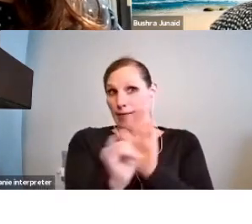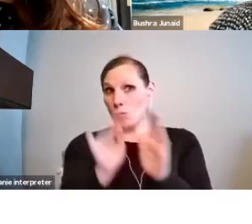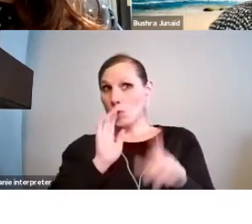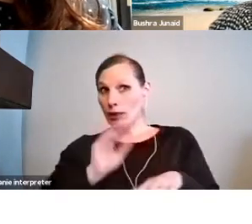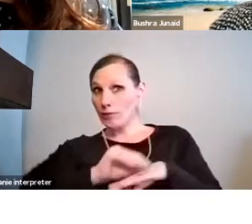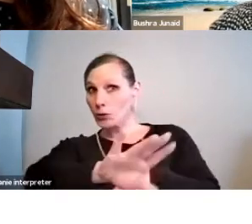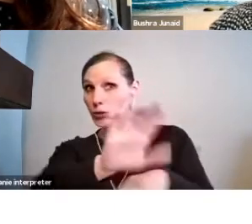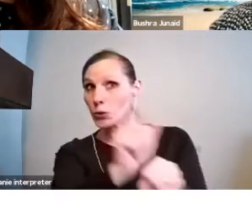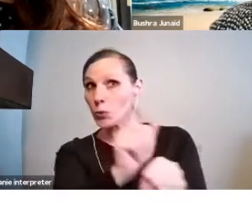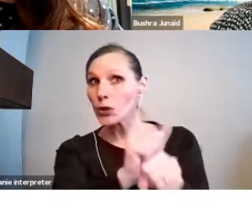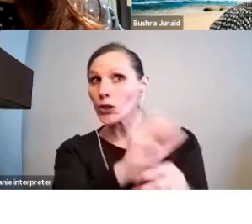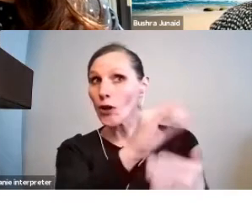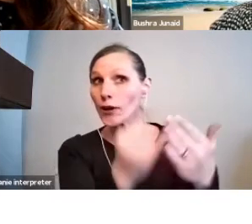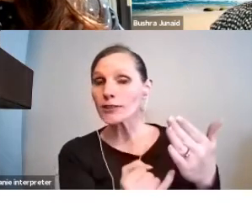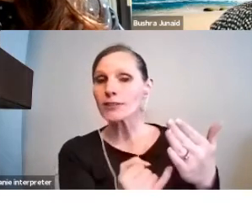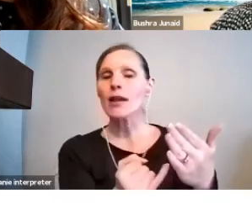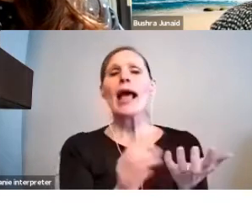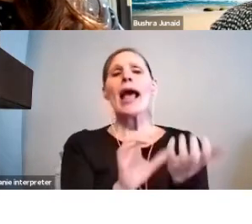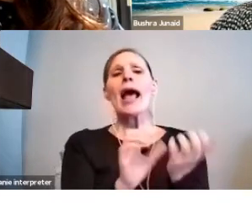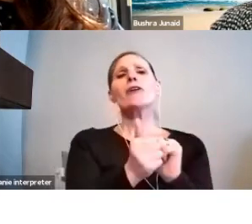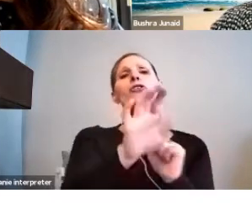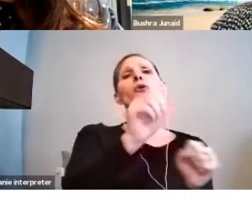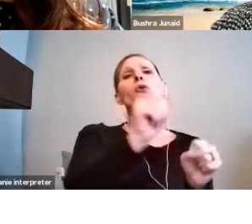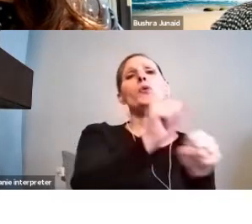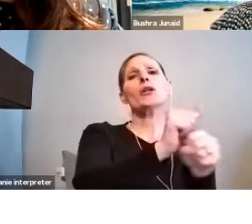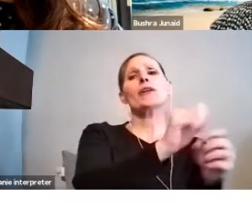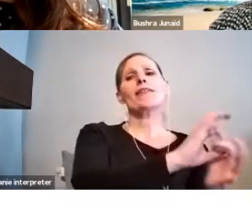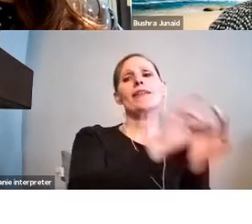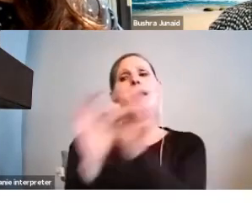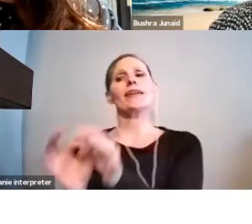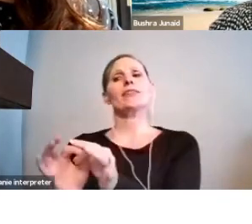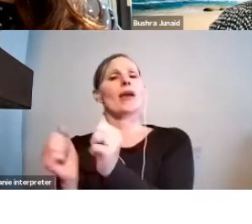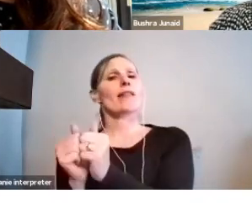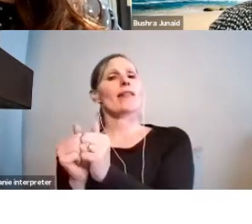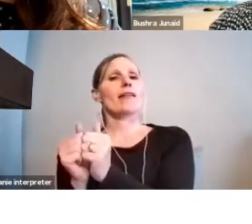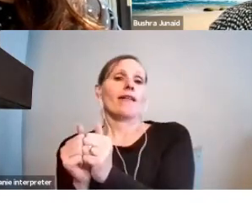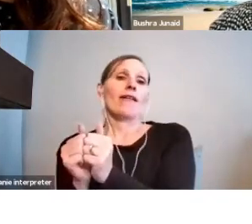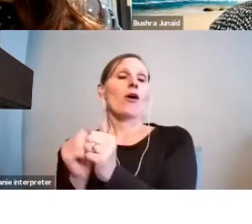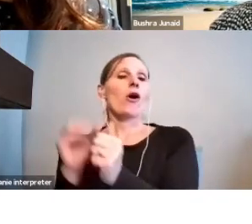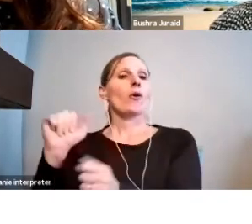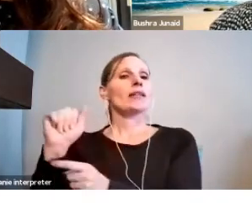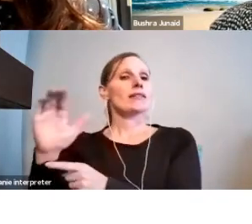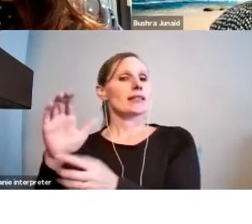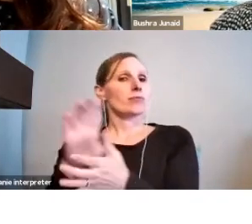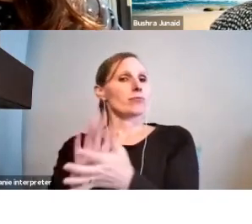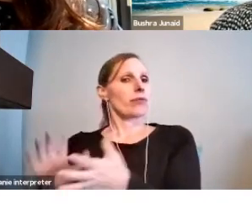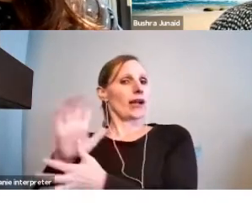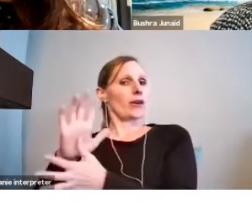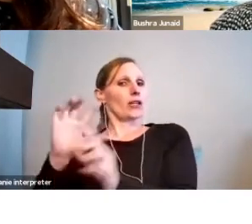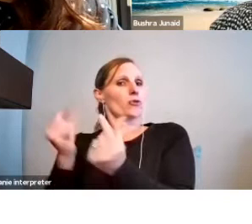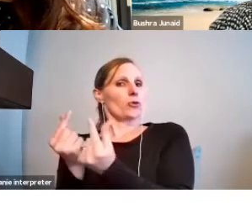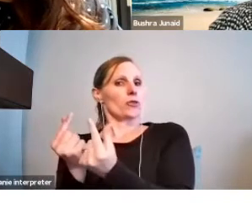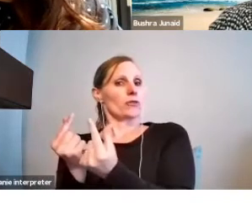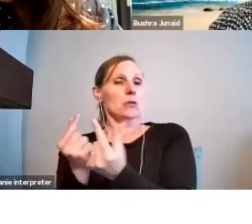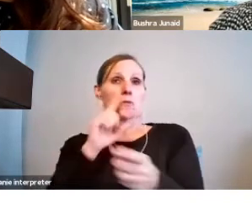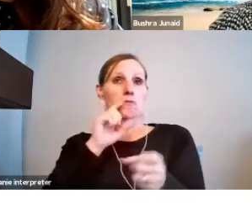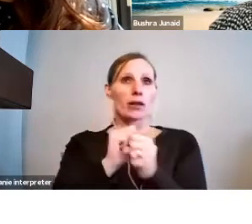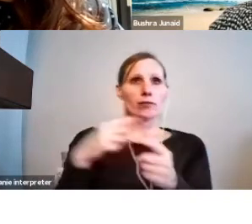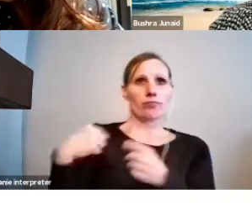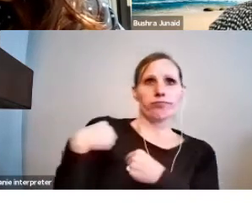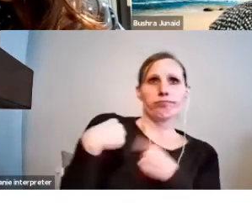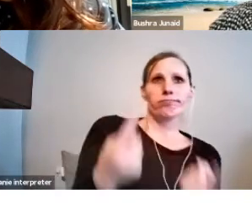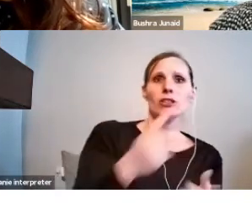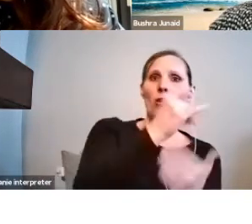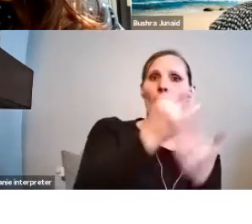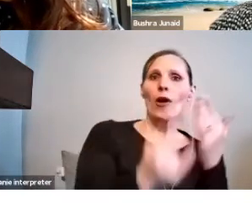not? How does your work connect to OAC priority groups? Speak about what you've done to date towards your project. For example,